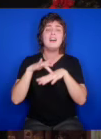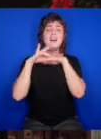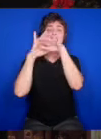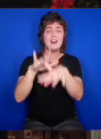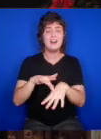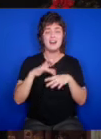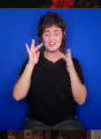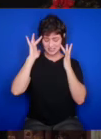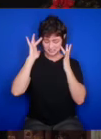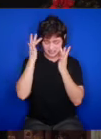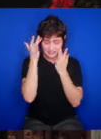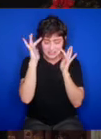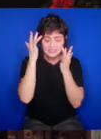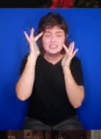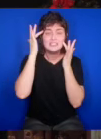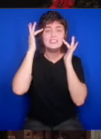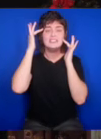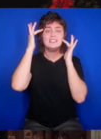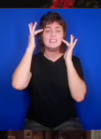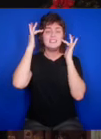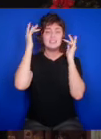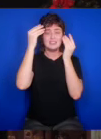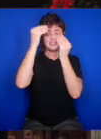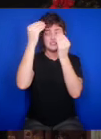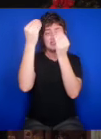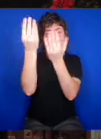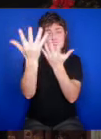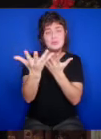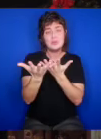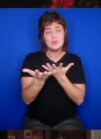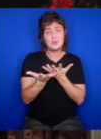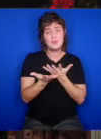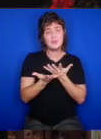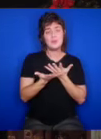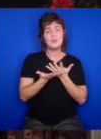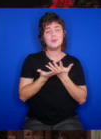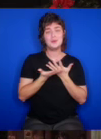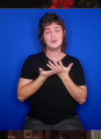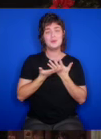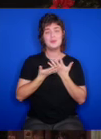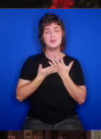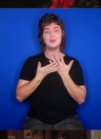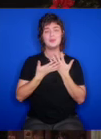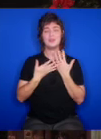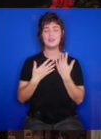my mind?